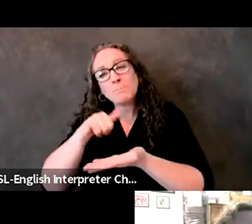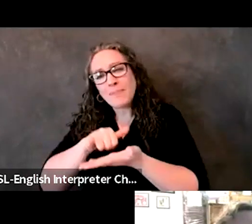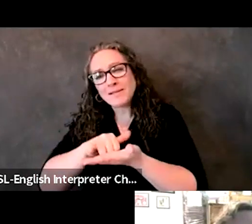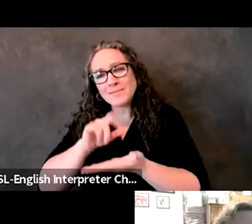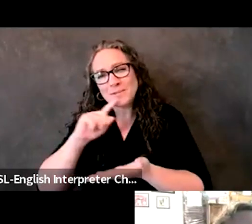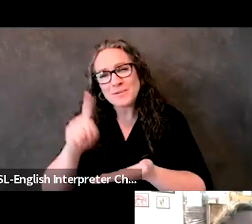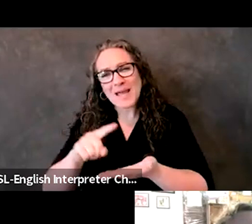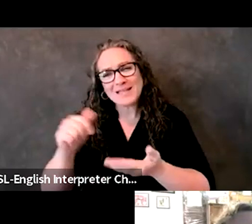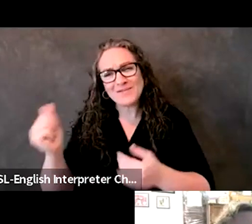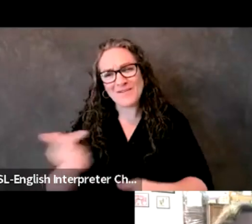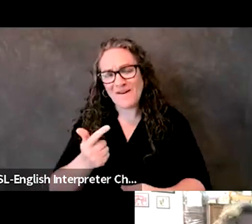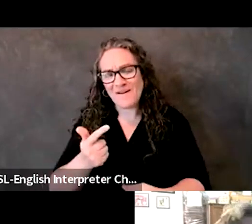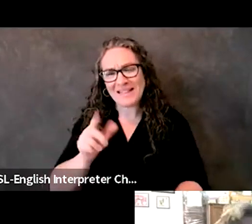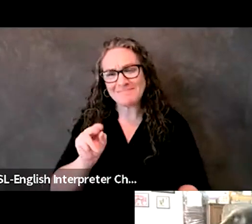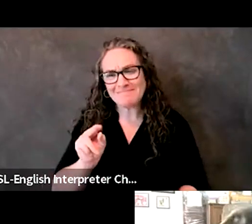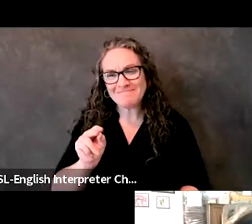now.